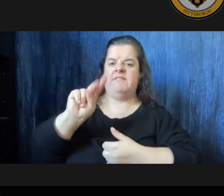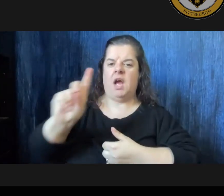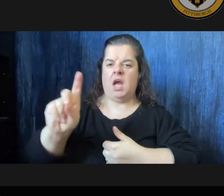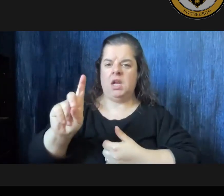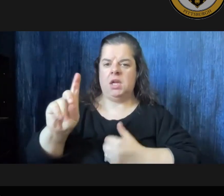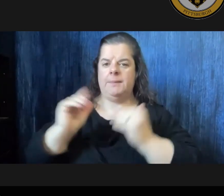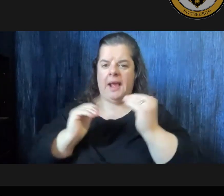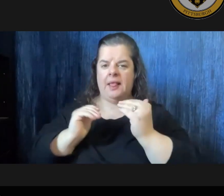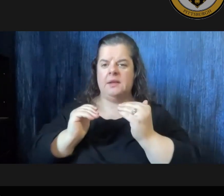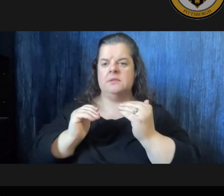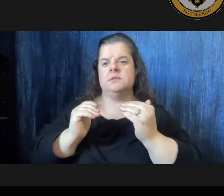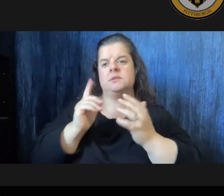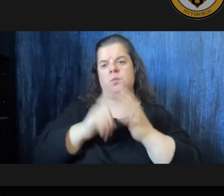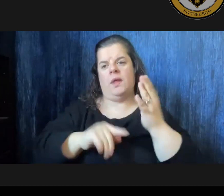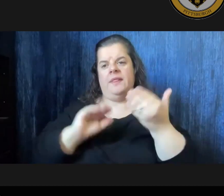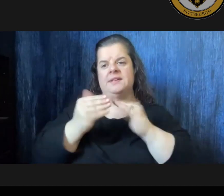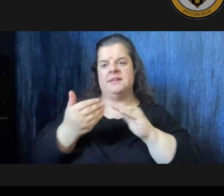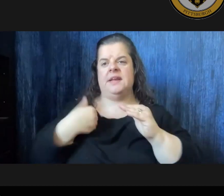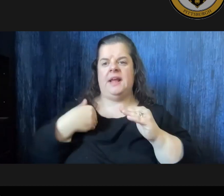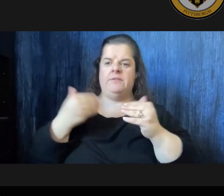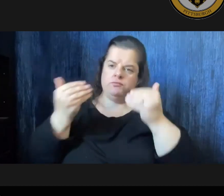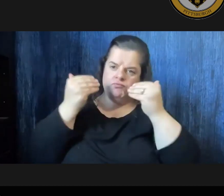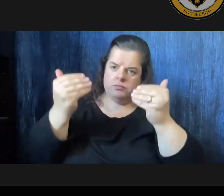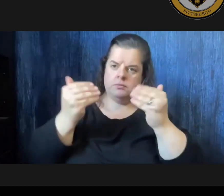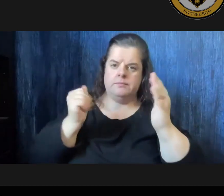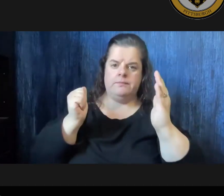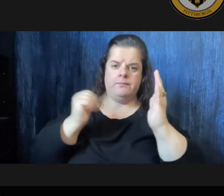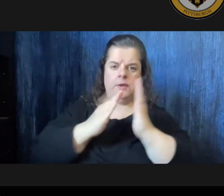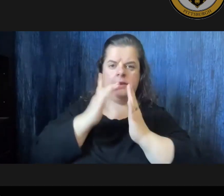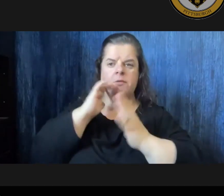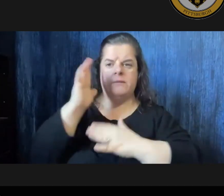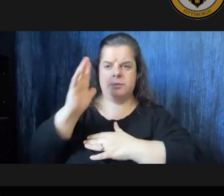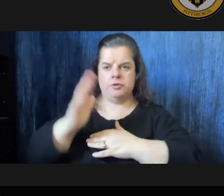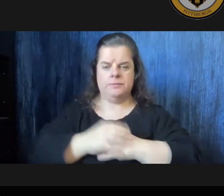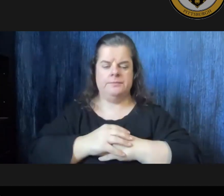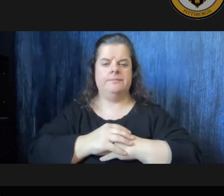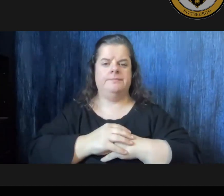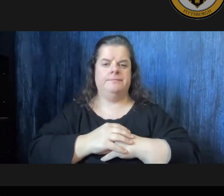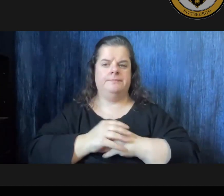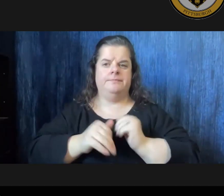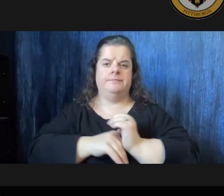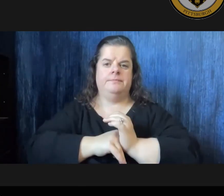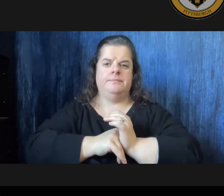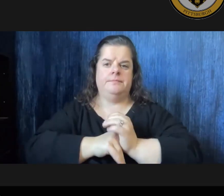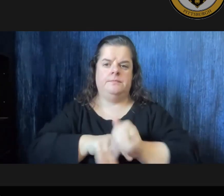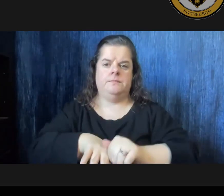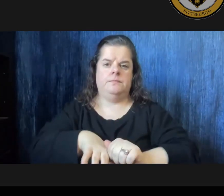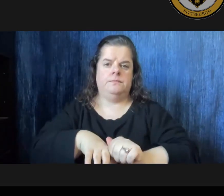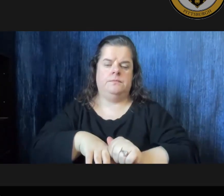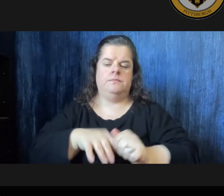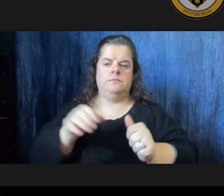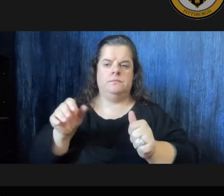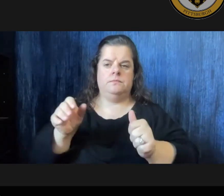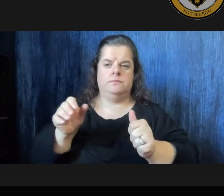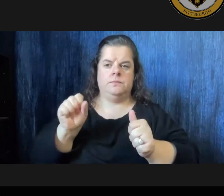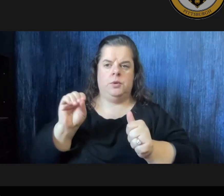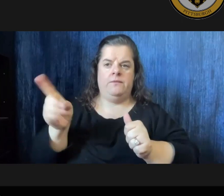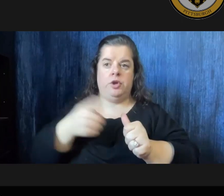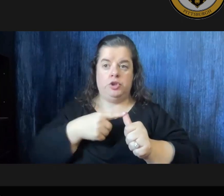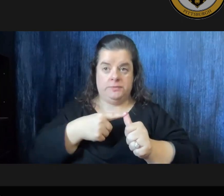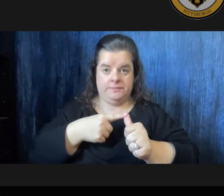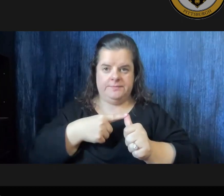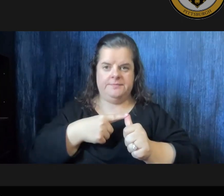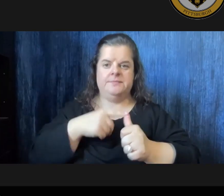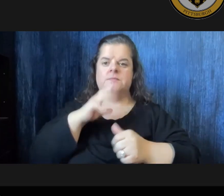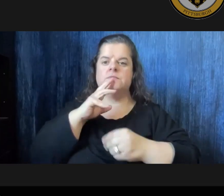and what the city has to has facing us in the future so with that let's talk